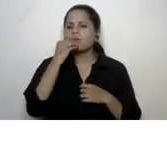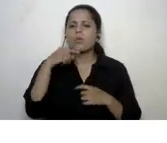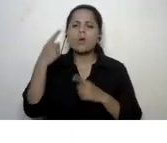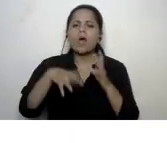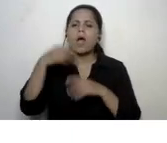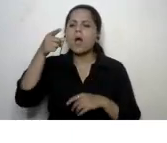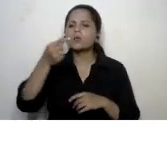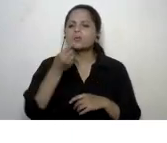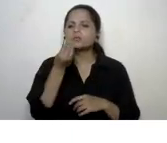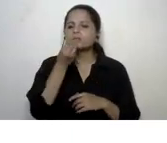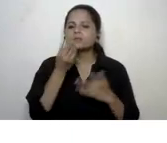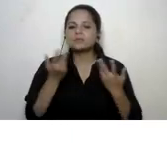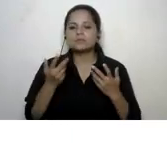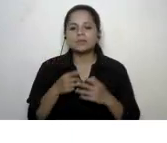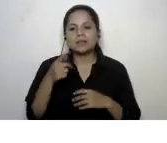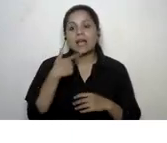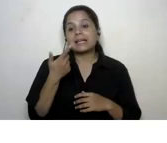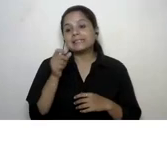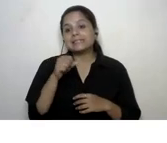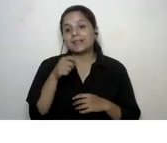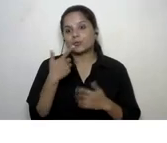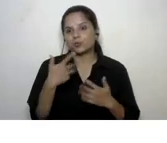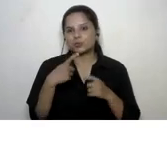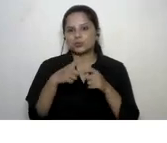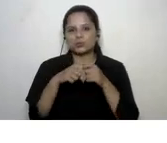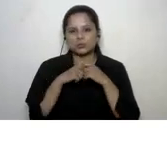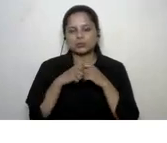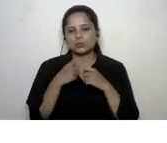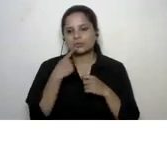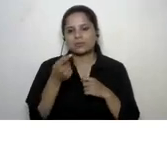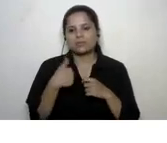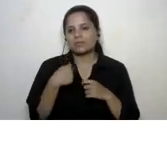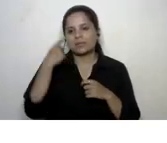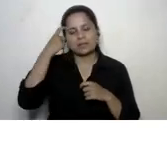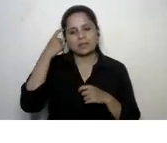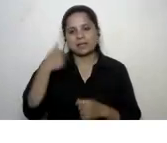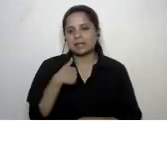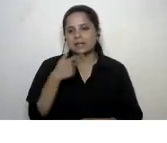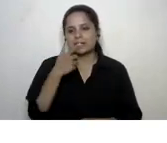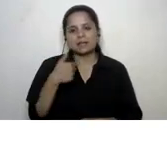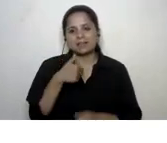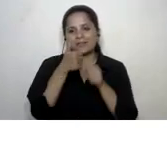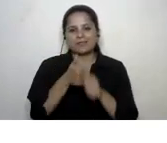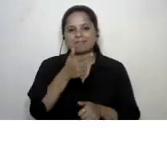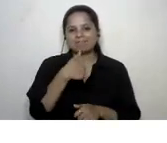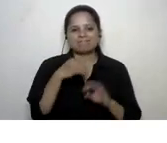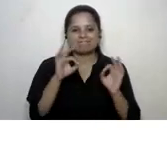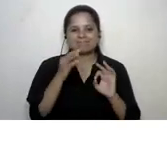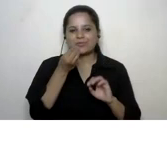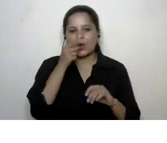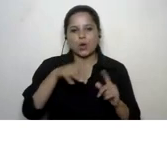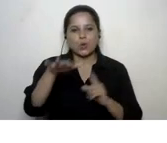out oh that's a very tricky question priya i don't think i'm following this eat local